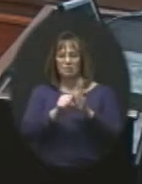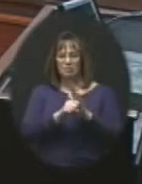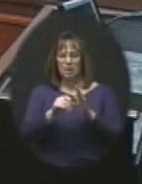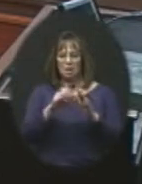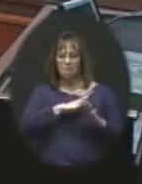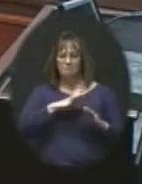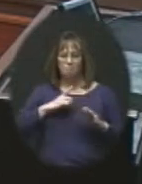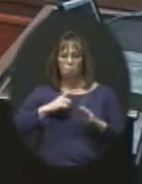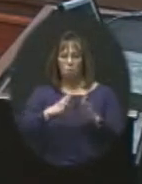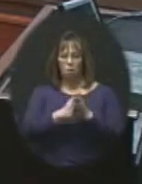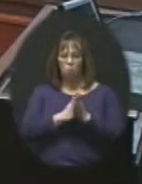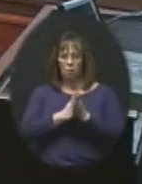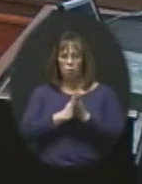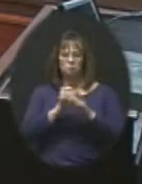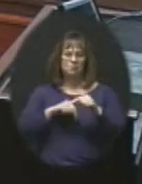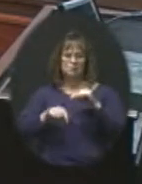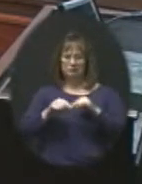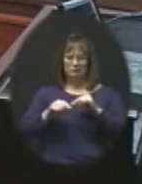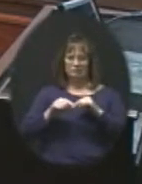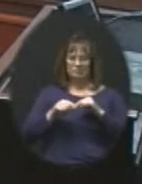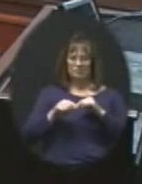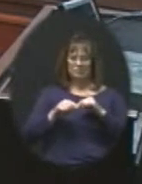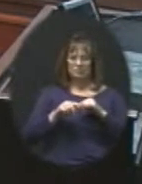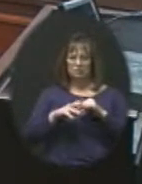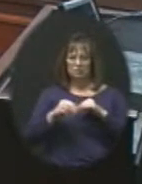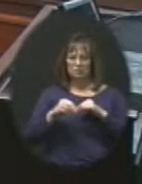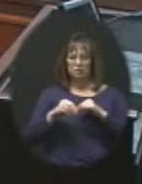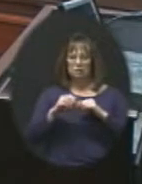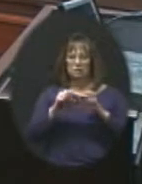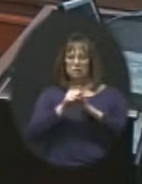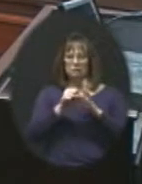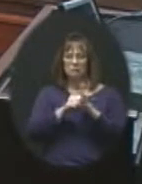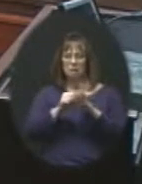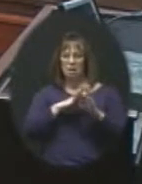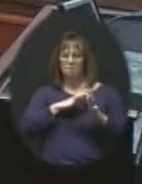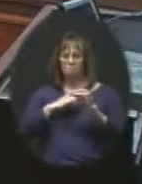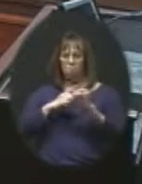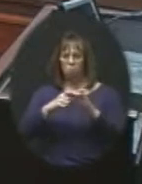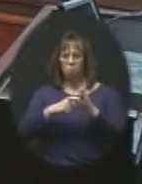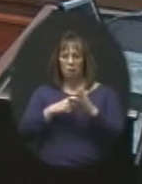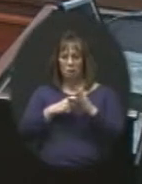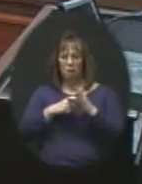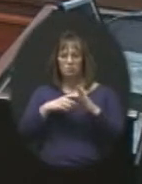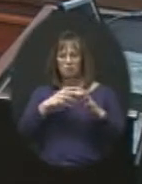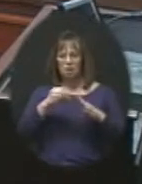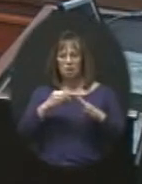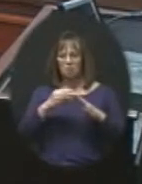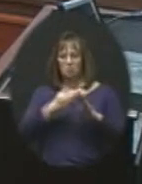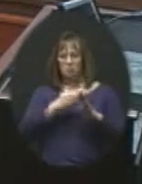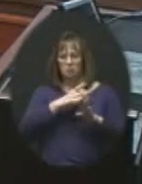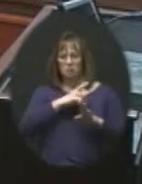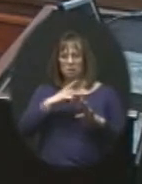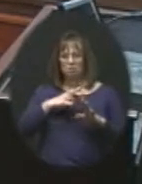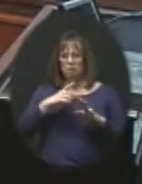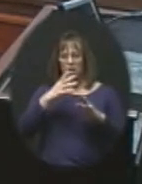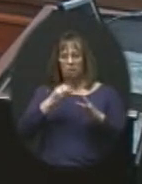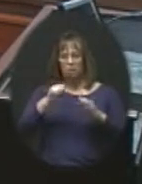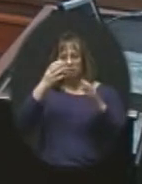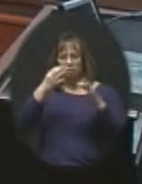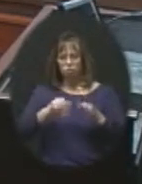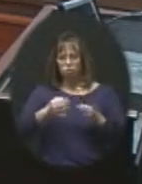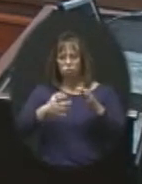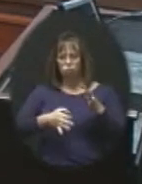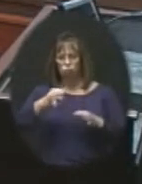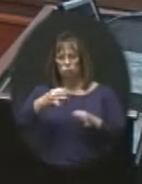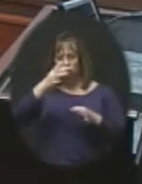let me step back. Adds reference to the State Board request, previous legislative and judicial decisions, cost